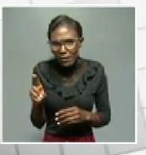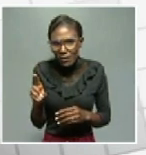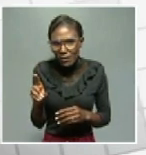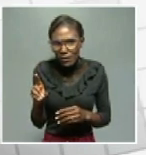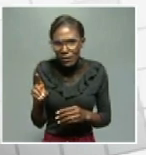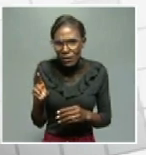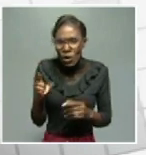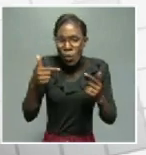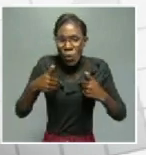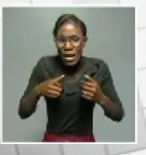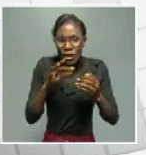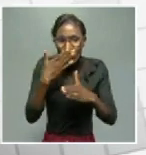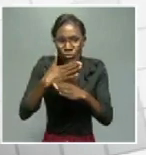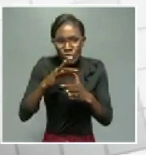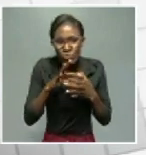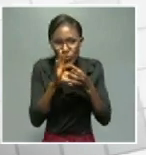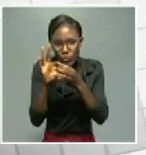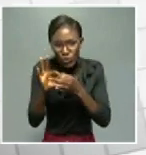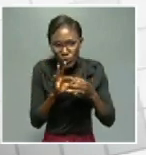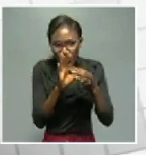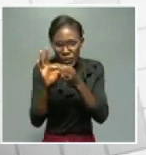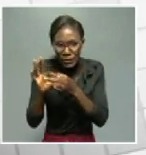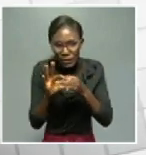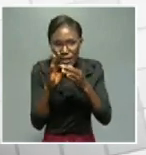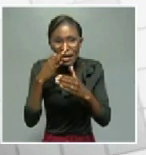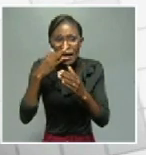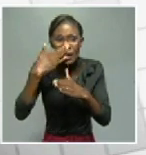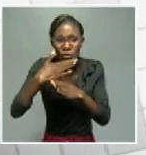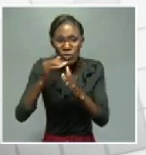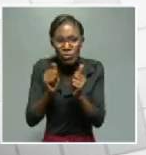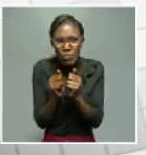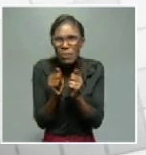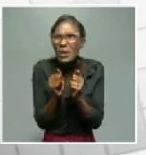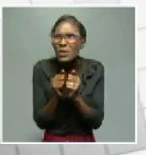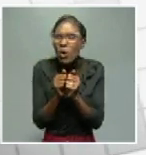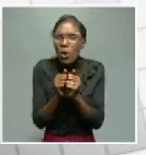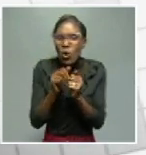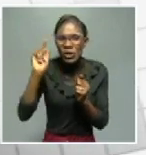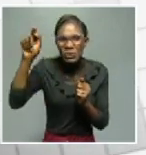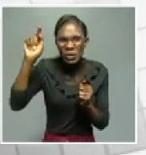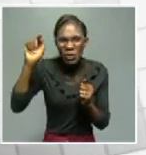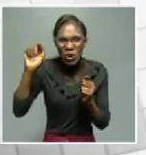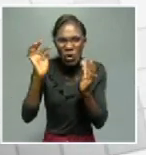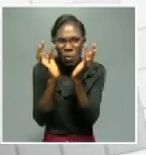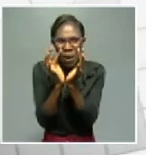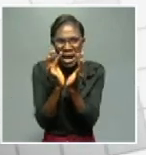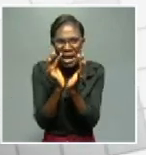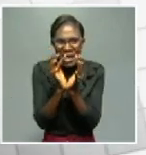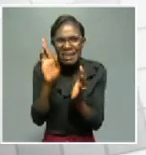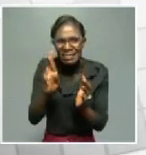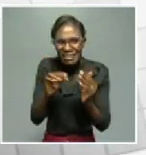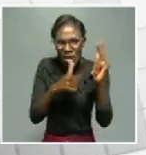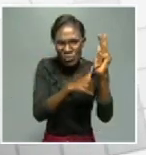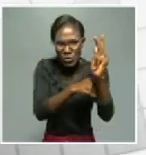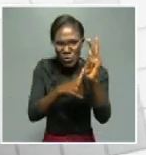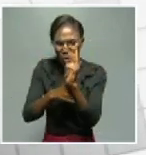everything we managed to bring in the municipality of Oshuarongo with the firefighting department, the regional council, the settlement office, everybody